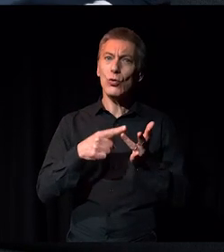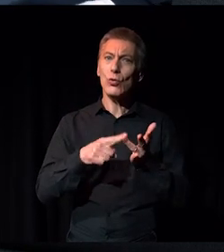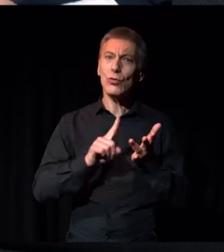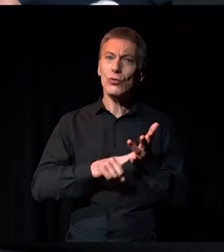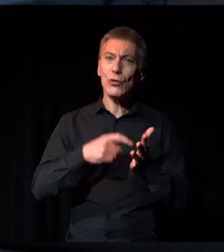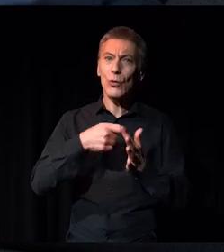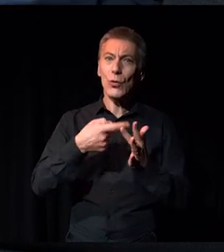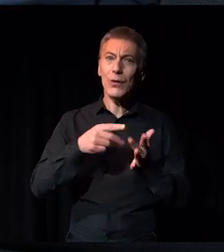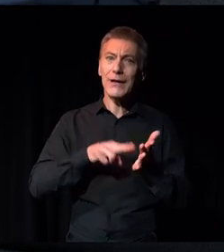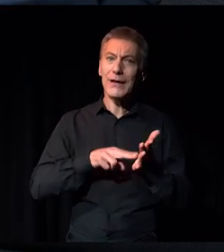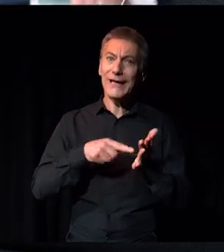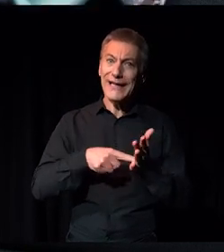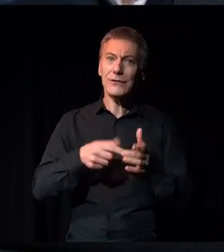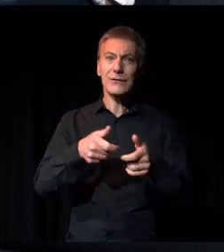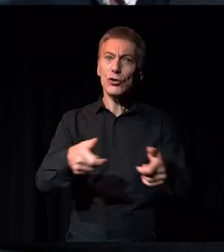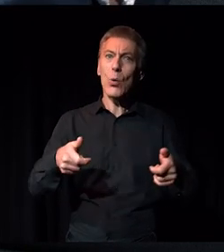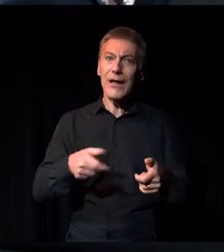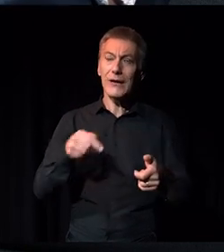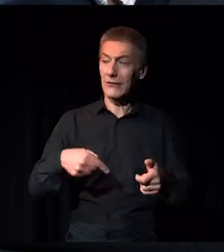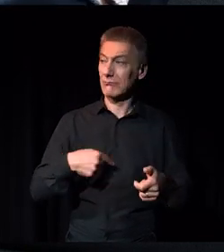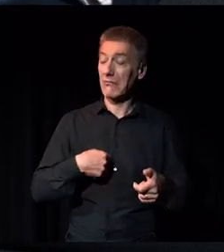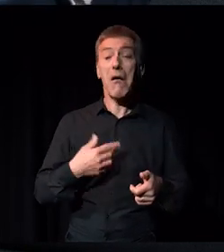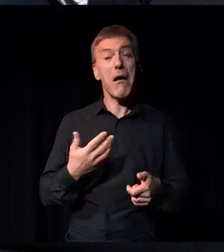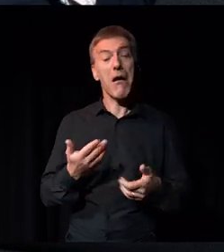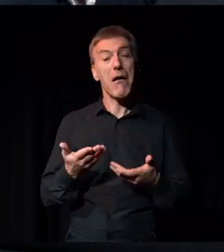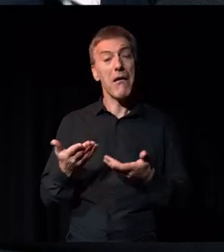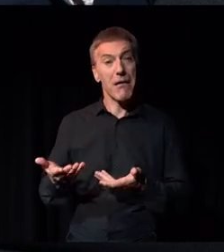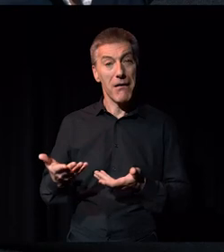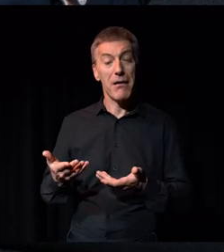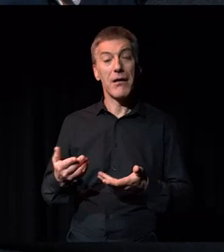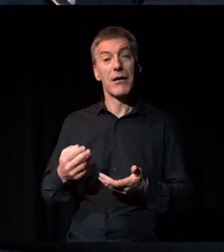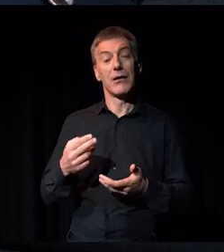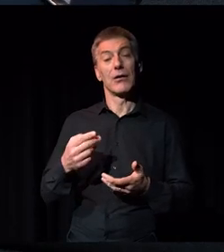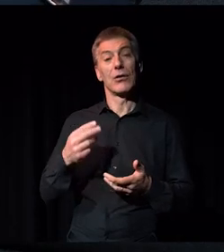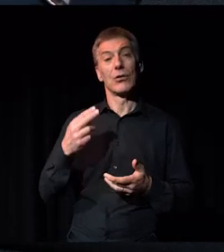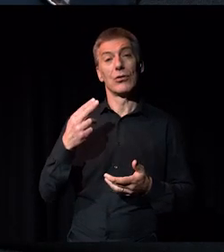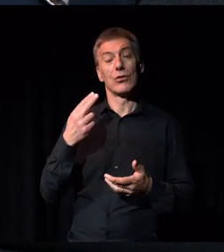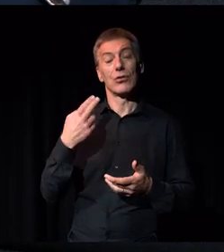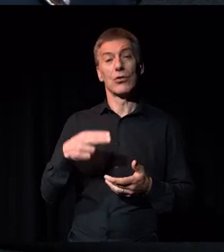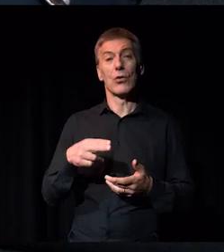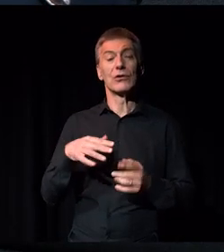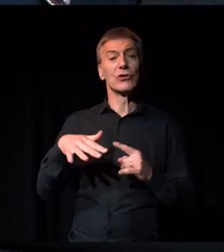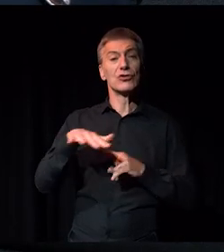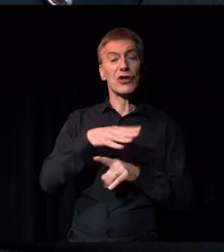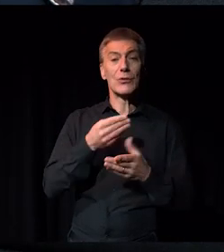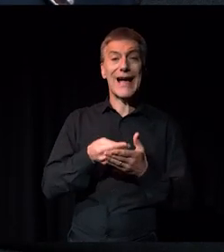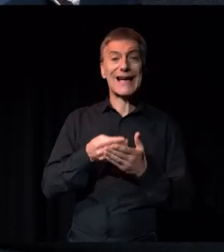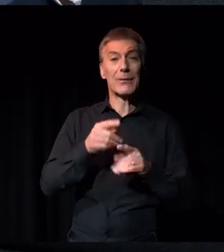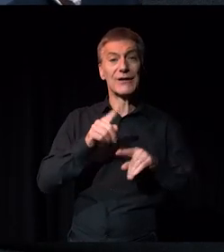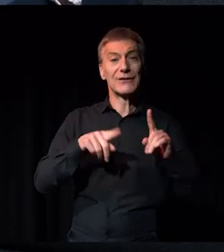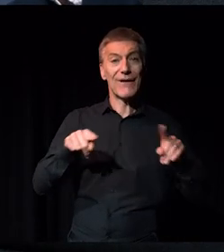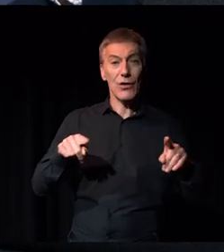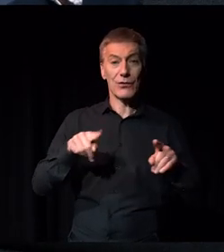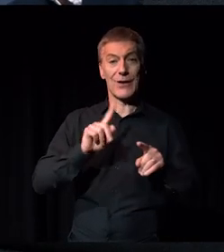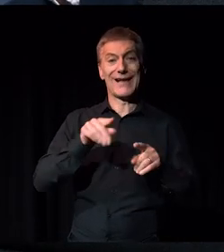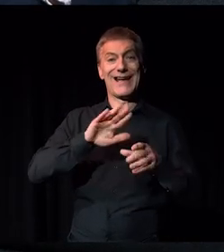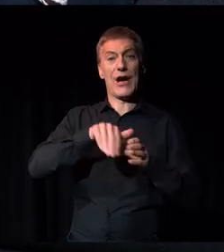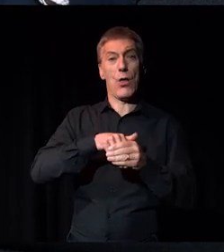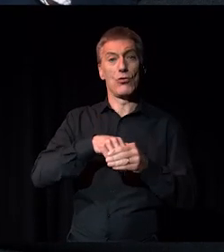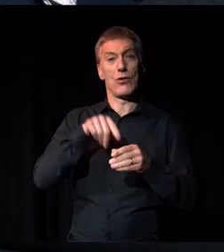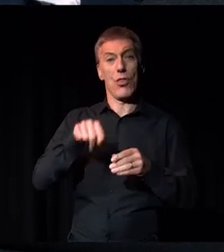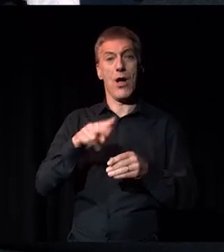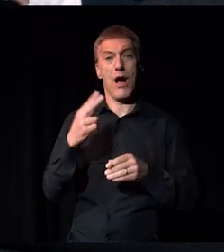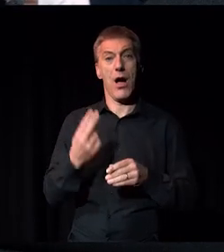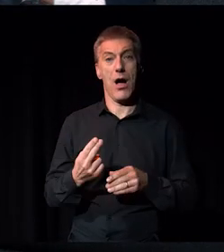Thank you. Yes, I have a copy here. It's called Snappy Title, Socioeconomic Diversity and Inclusion in the